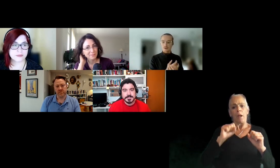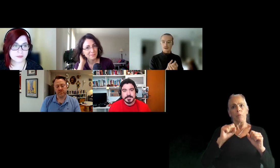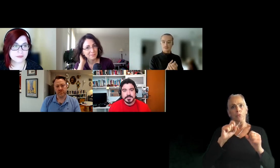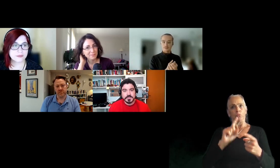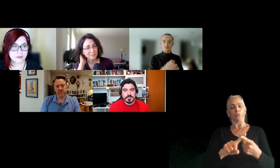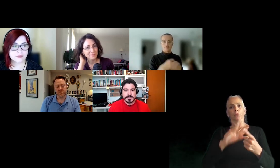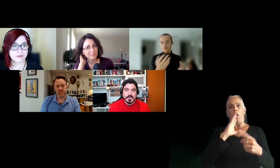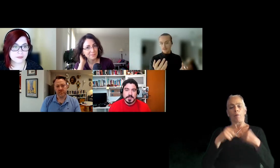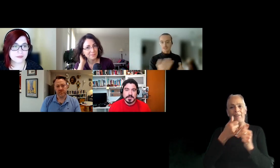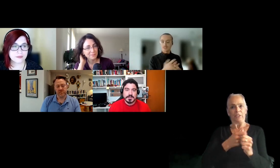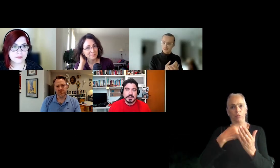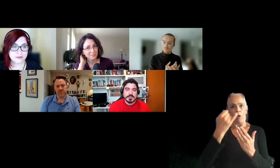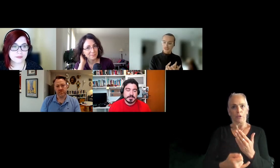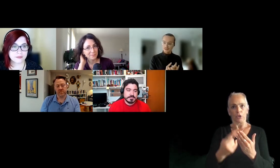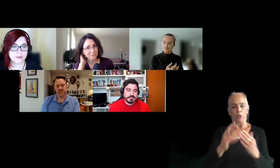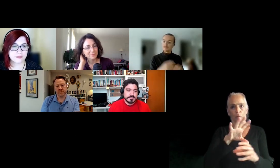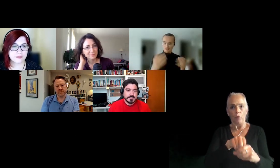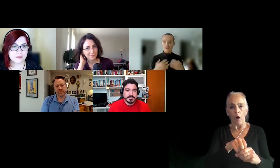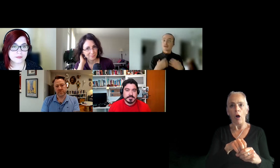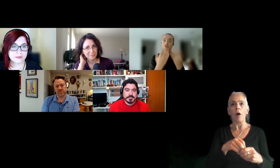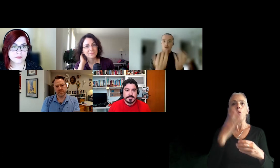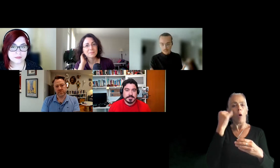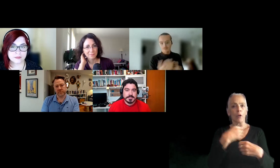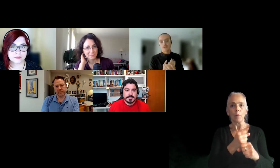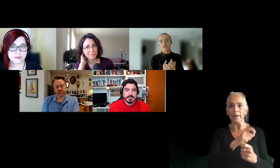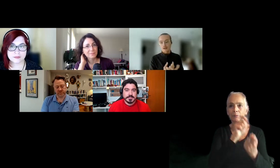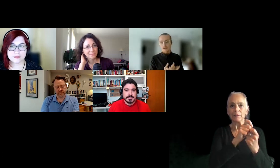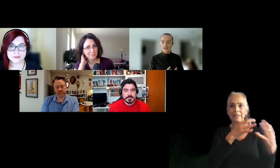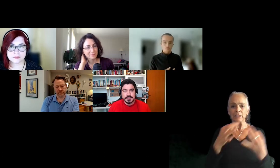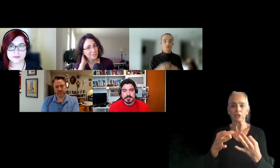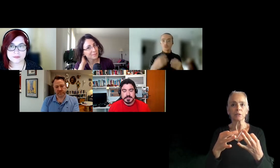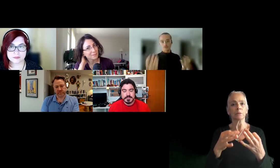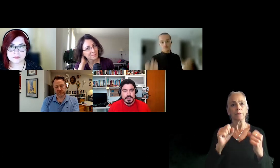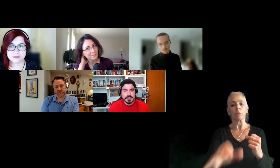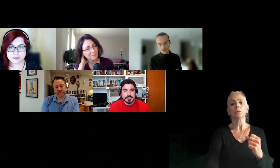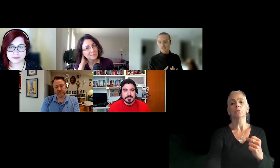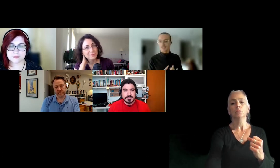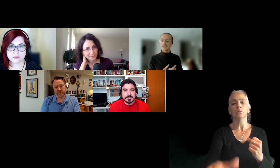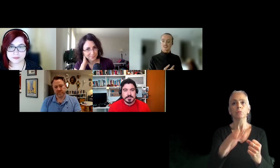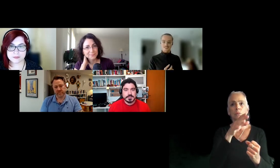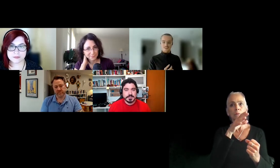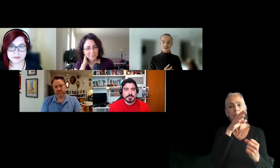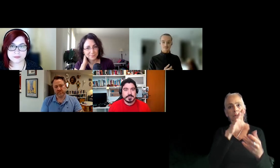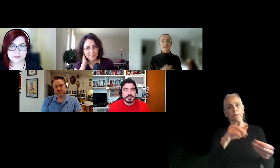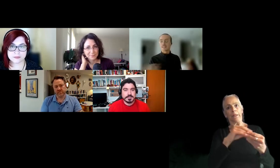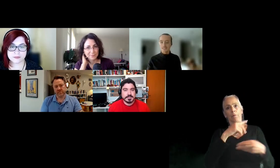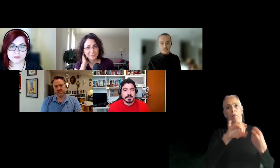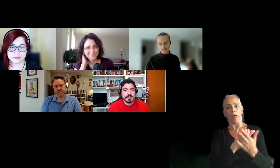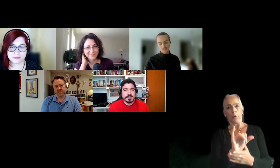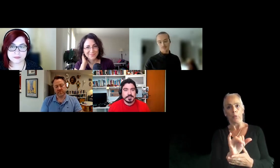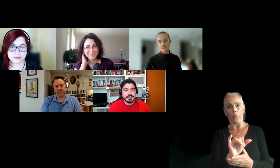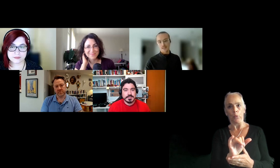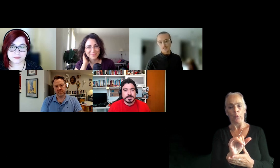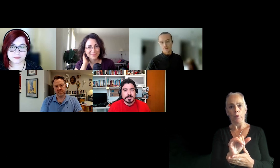able to talk about why you made decisions that you made verbally as well, and what you learned from those and yeah, key